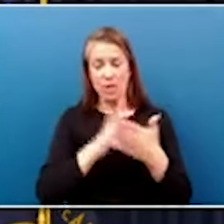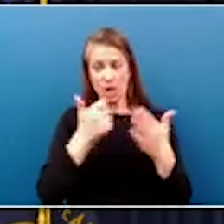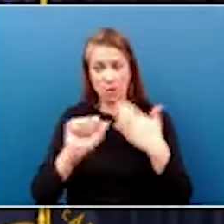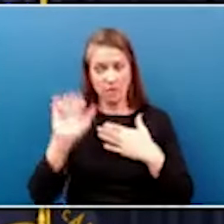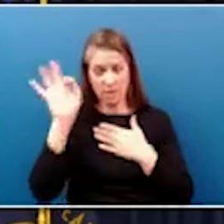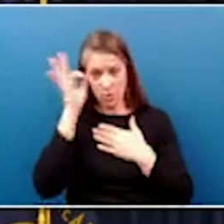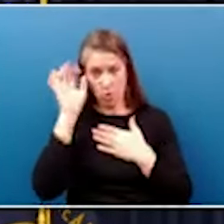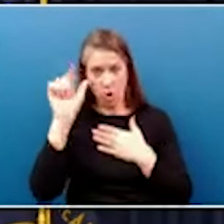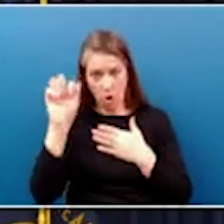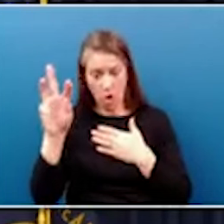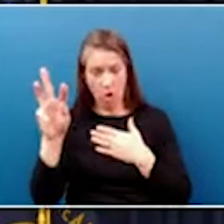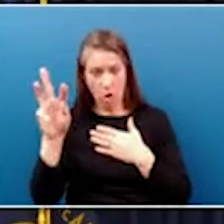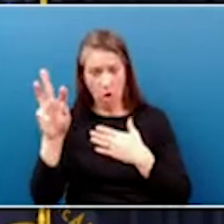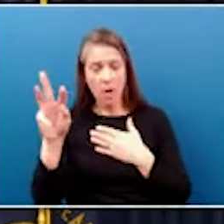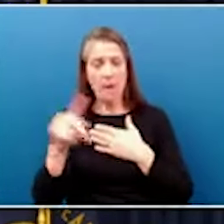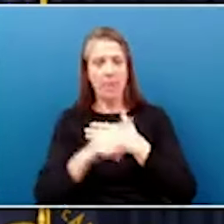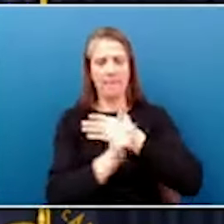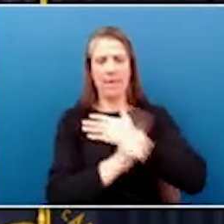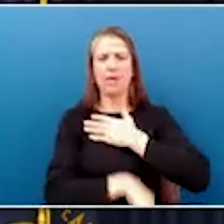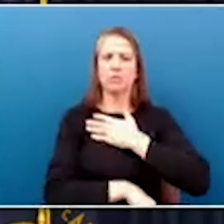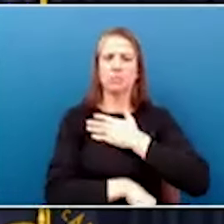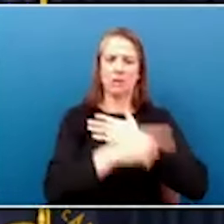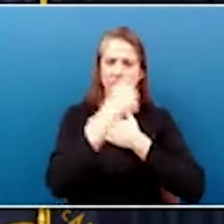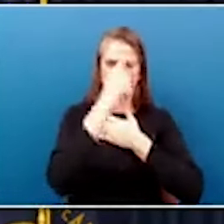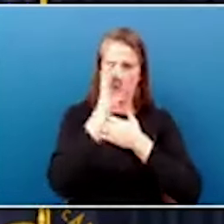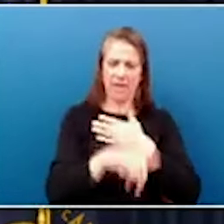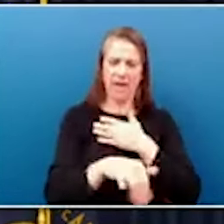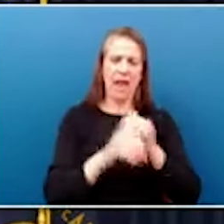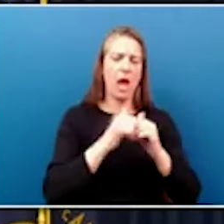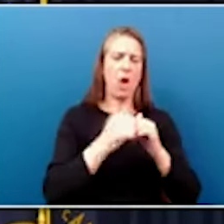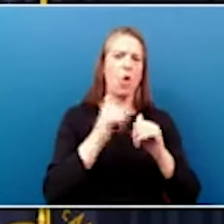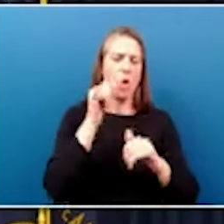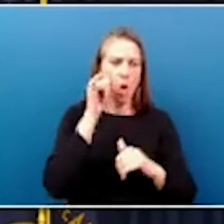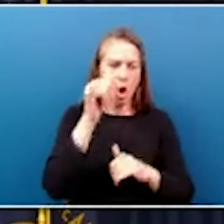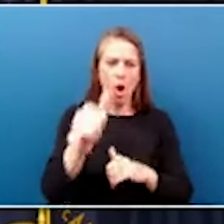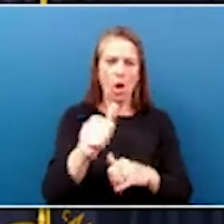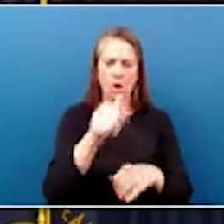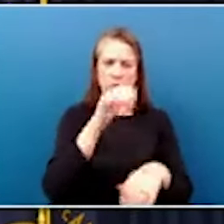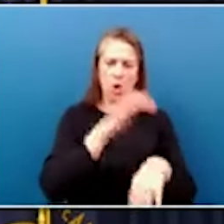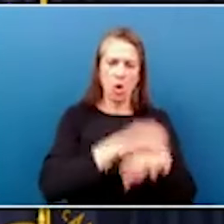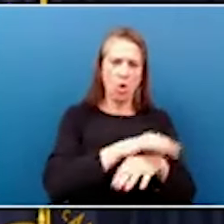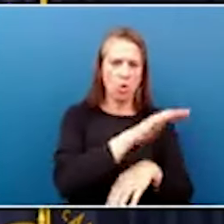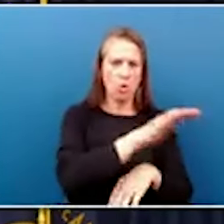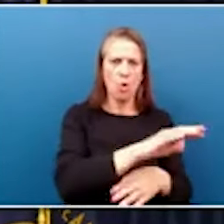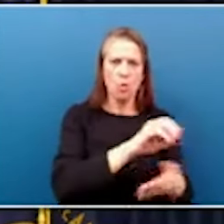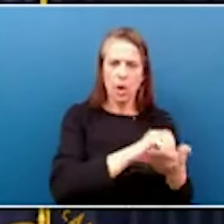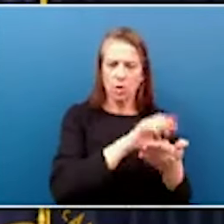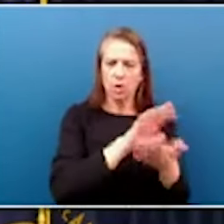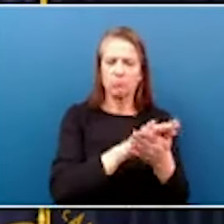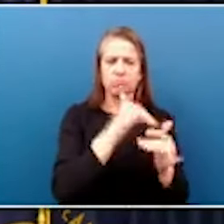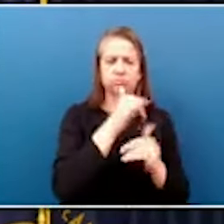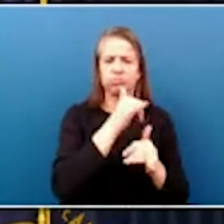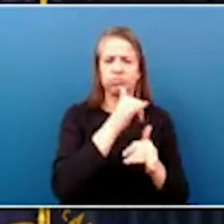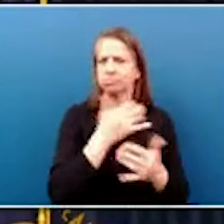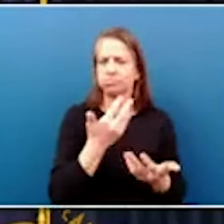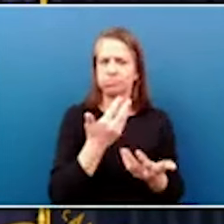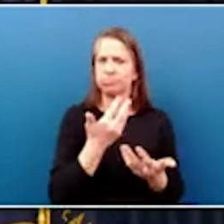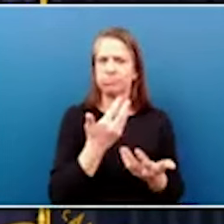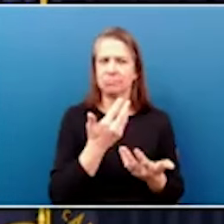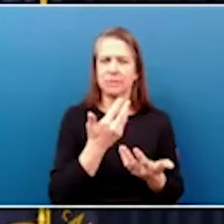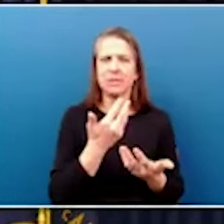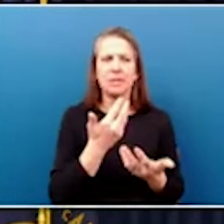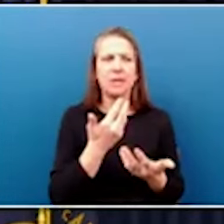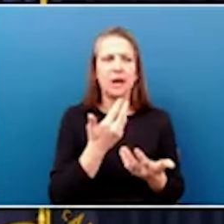punishment for and how long it stayed on so many records just isn't right and